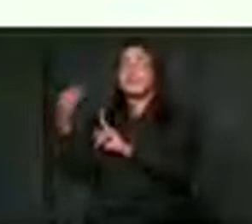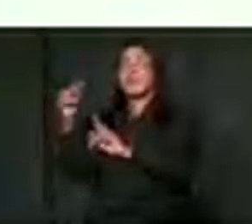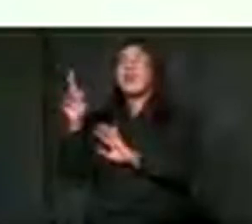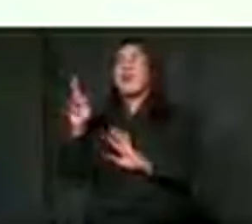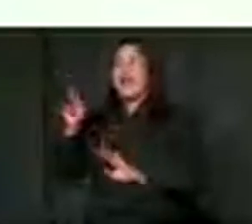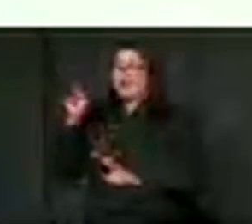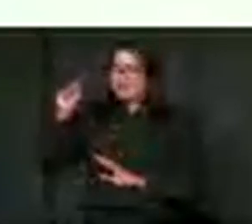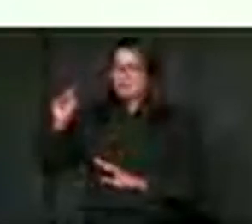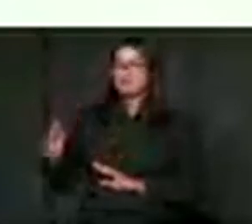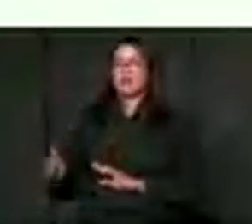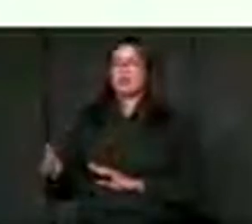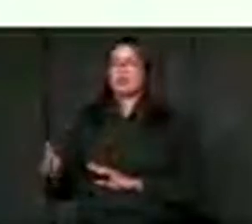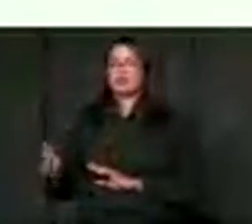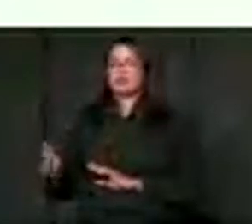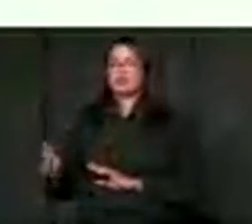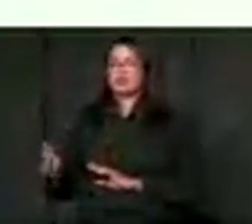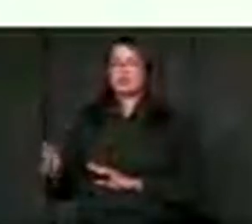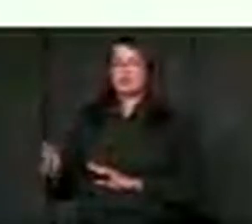compulsory.